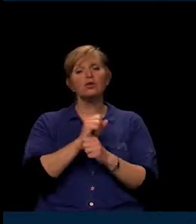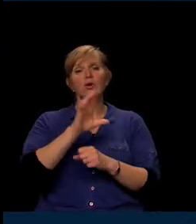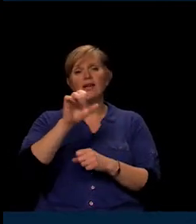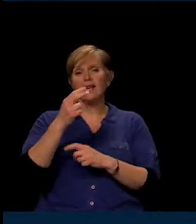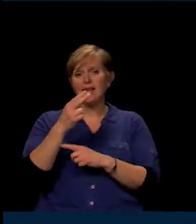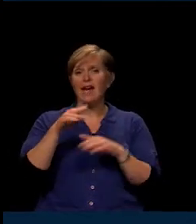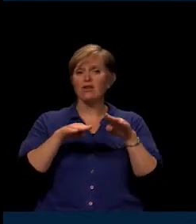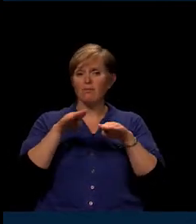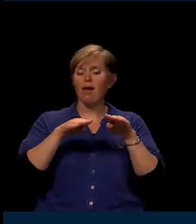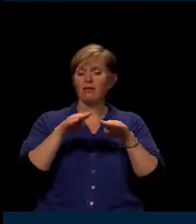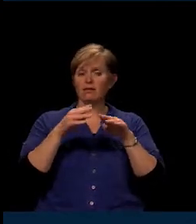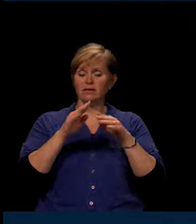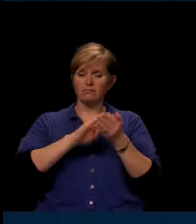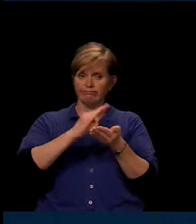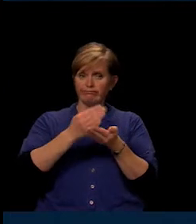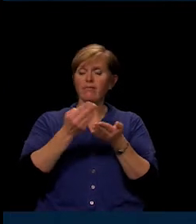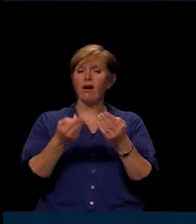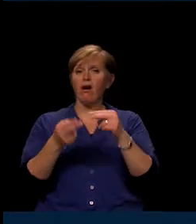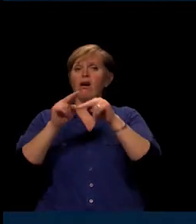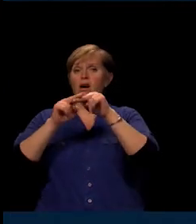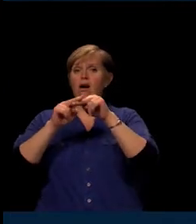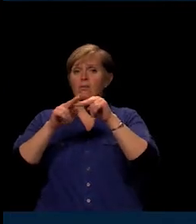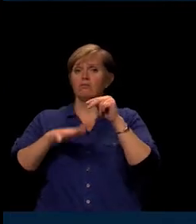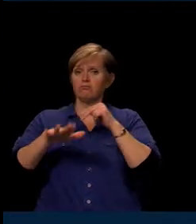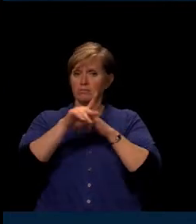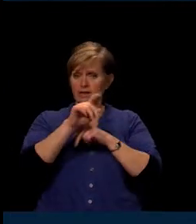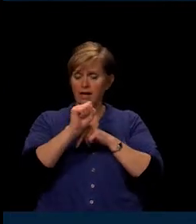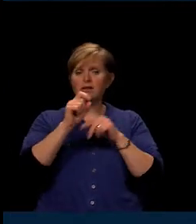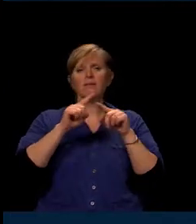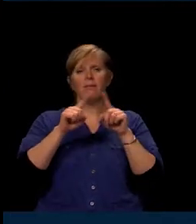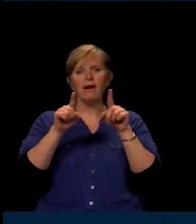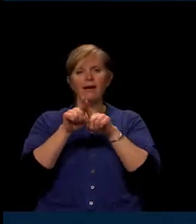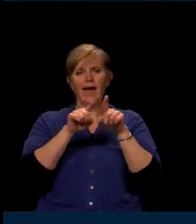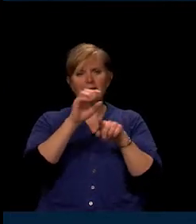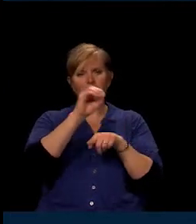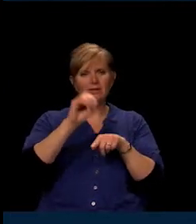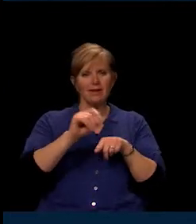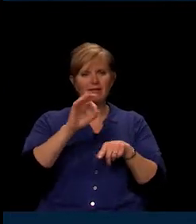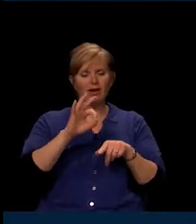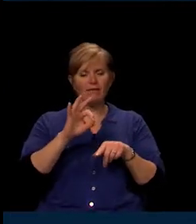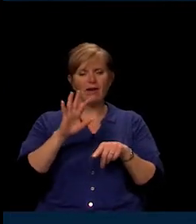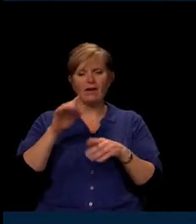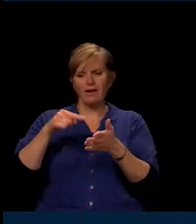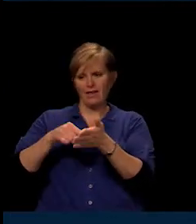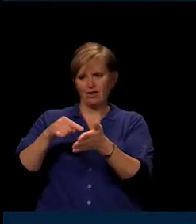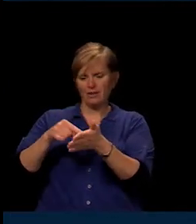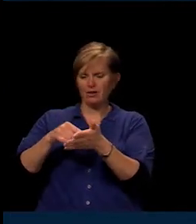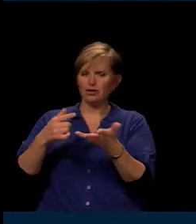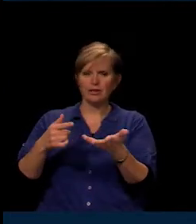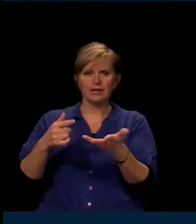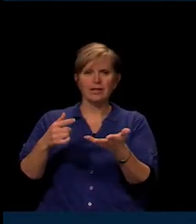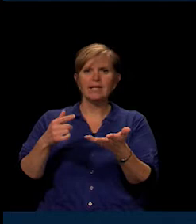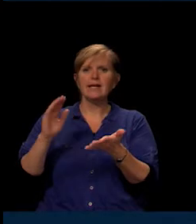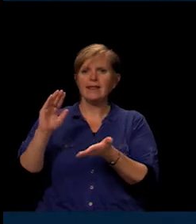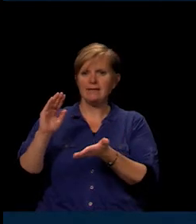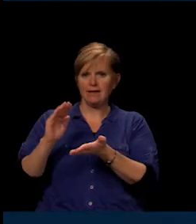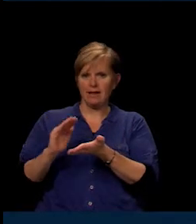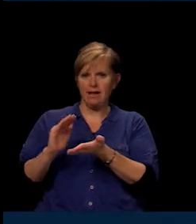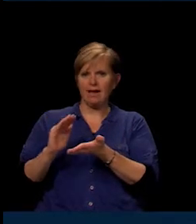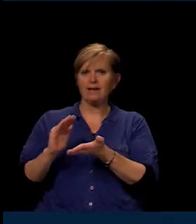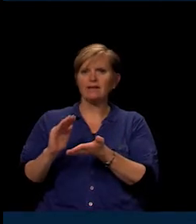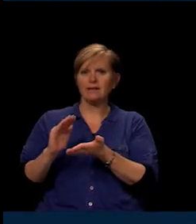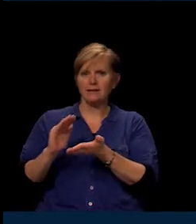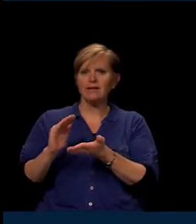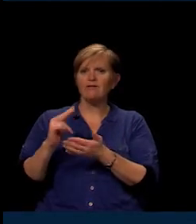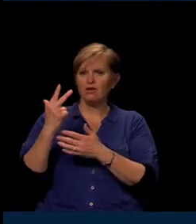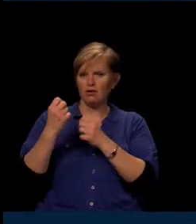all the school districts in the state of Kansas. However, as a percentage of their expenditures, they declined for the third year in a row. So as we